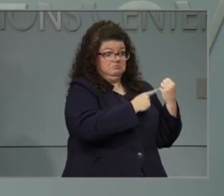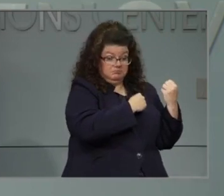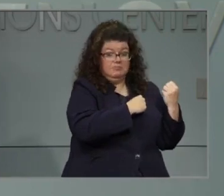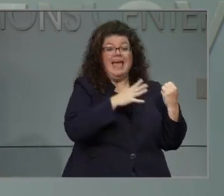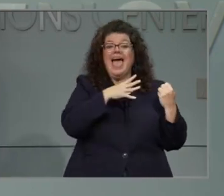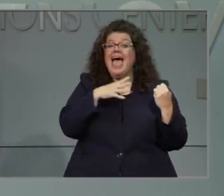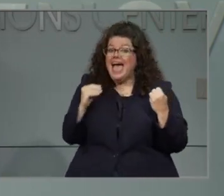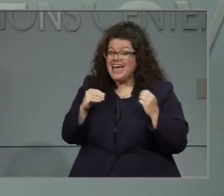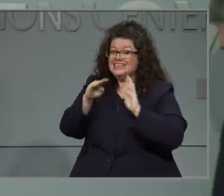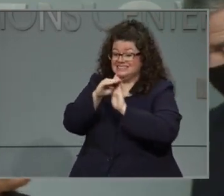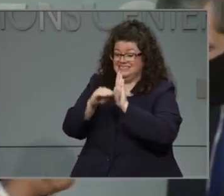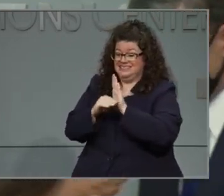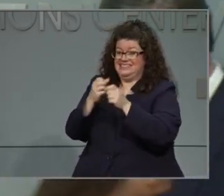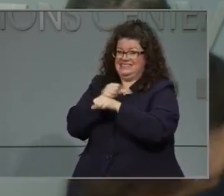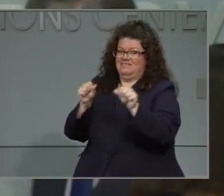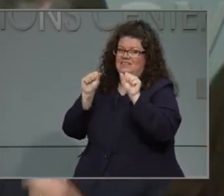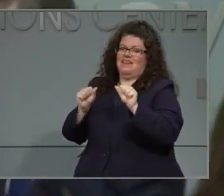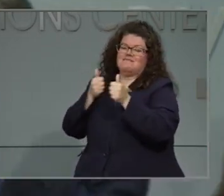Thanks.